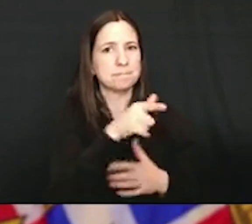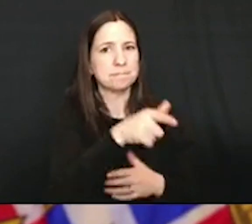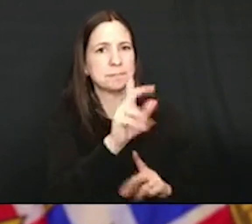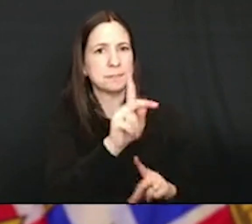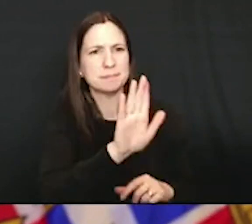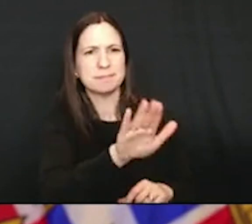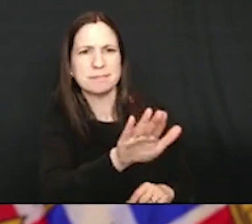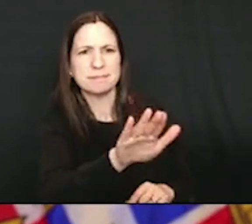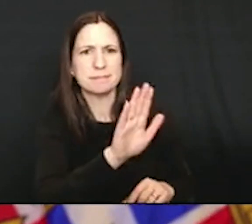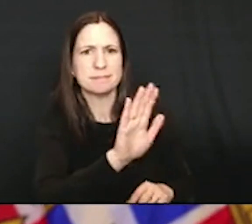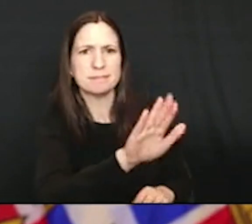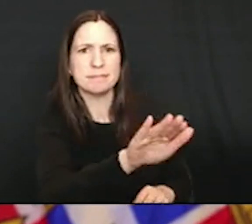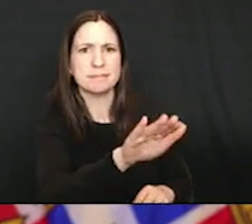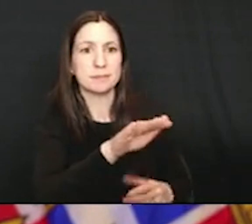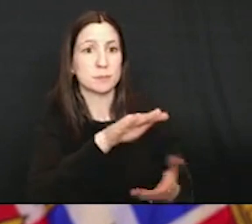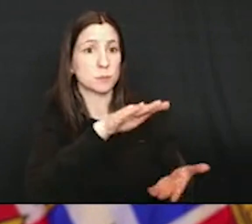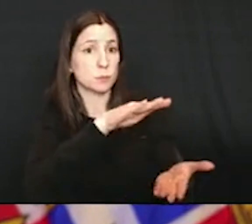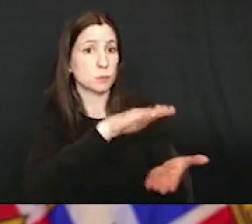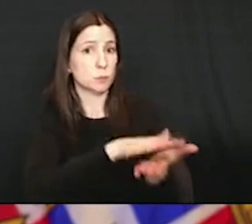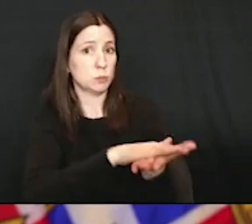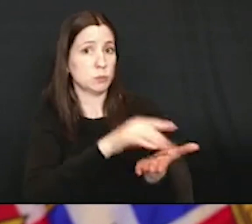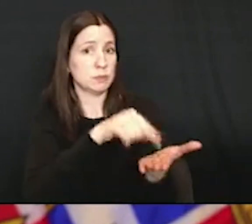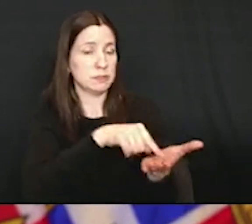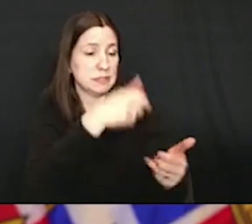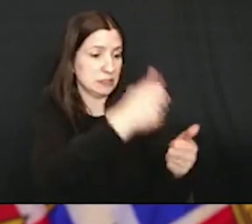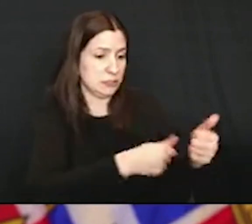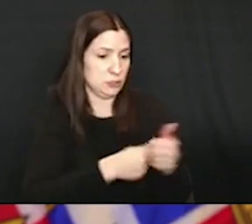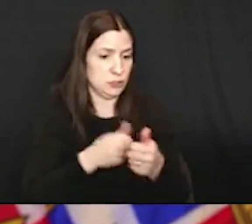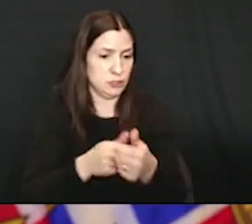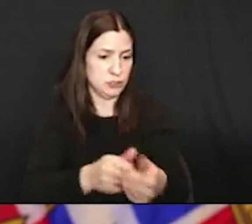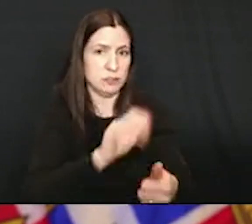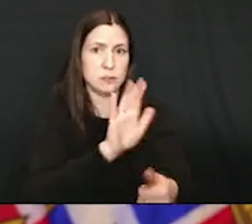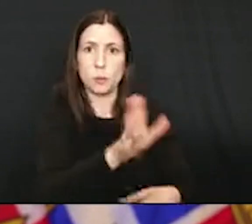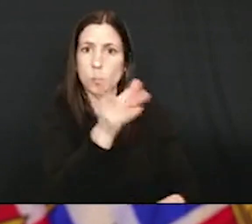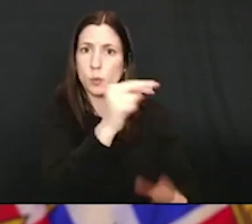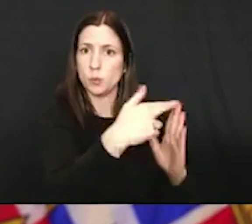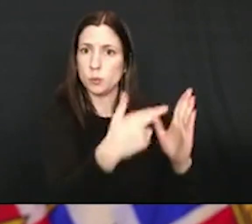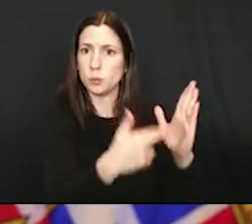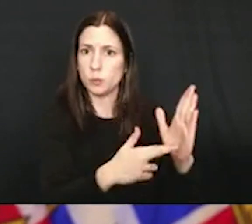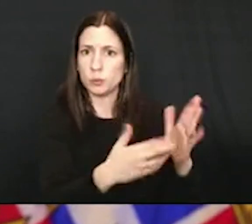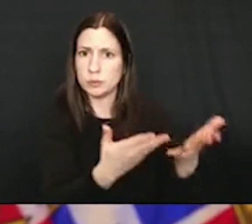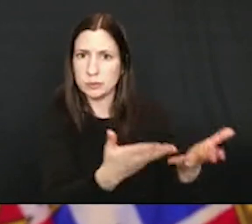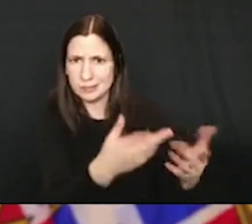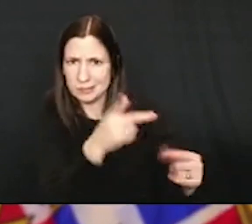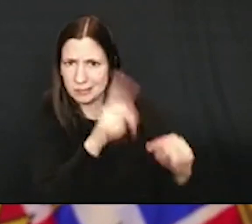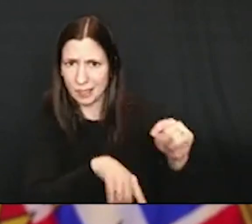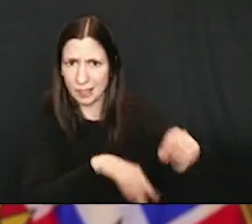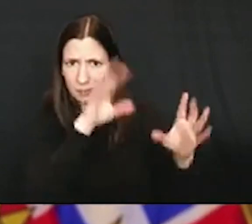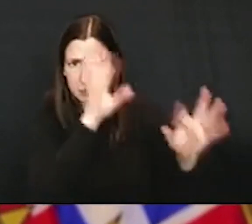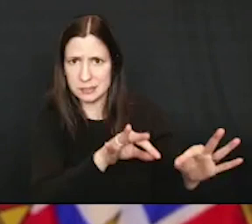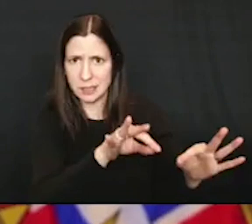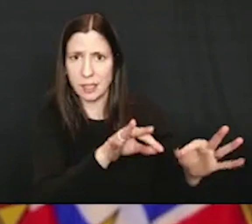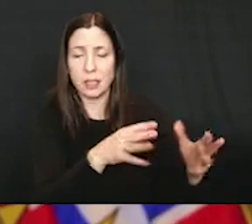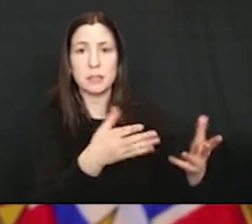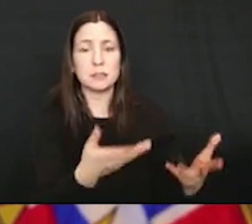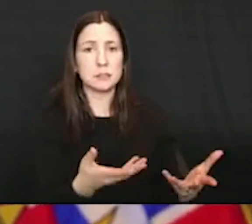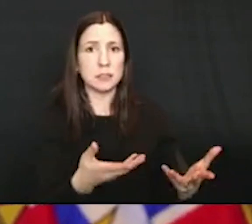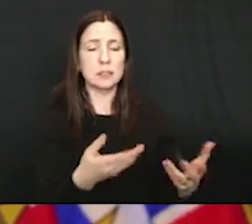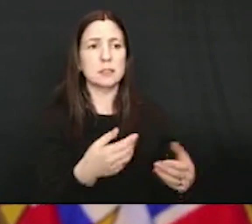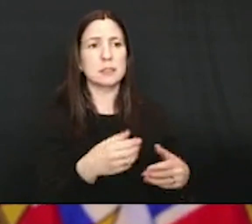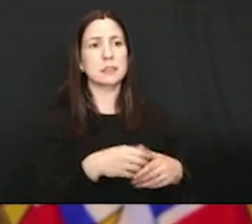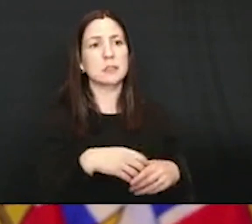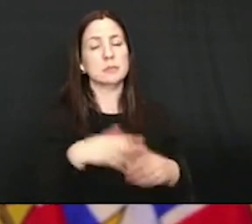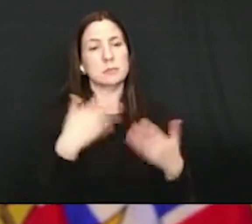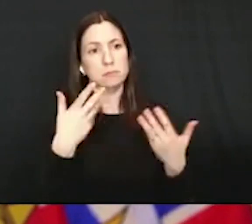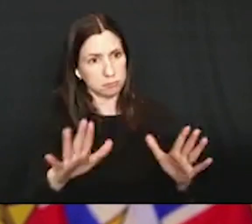districts or individual schools allowed to set their own rules when it comes to what assurances can be made that safety is a priority. And